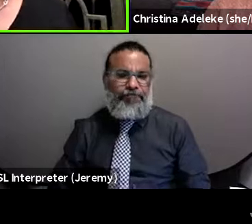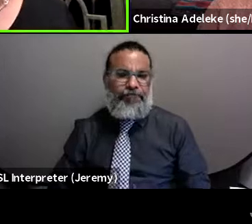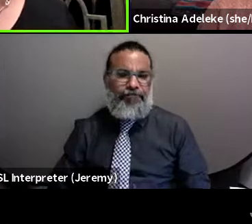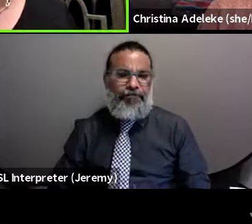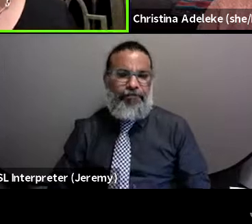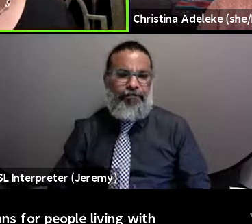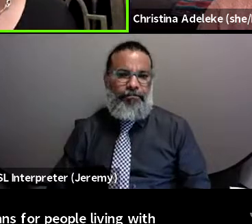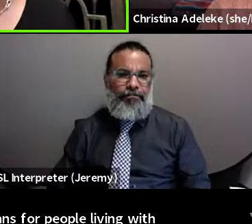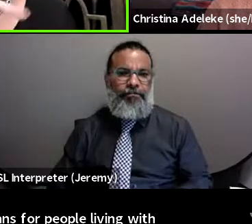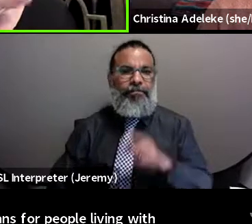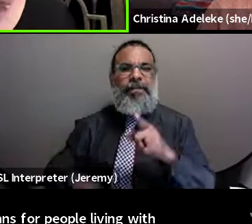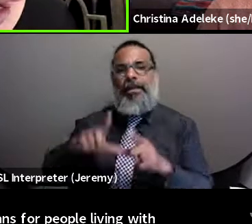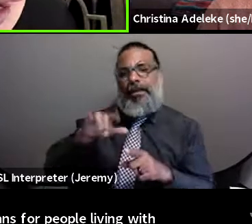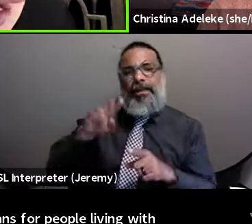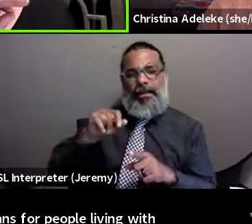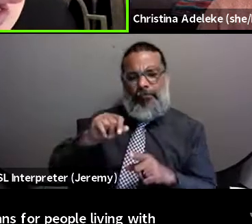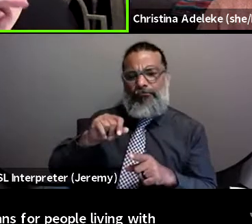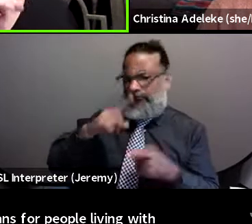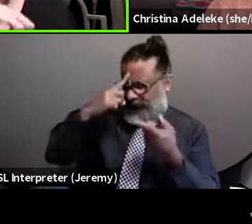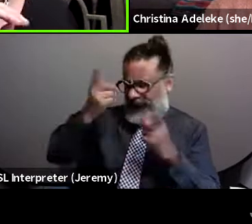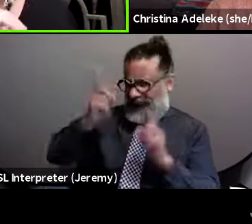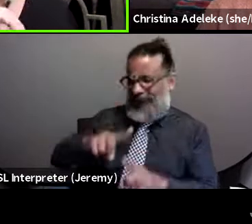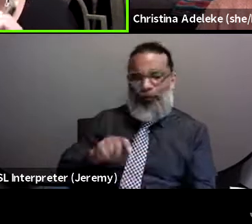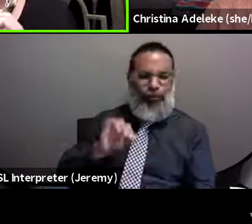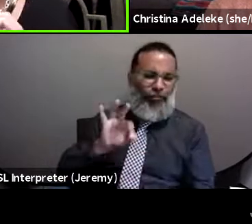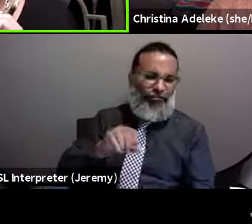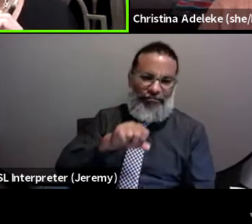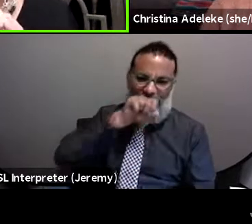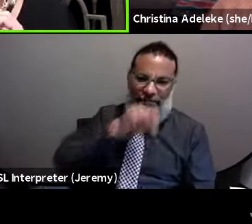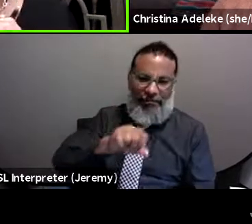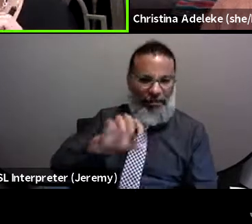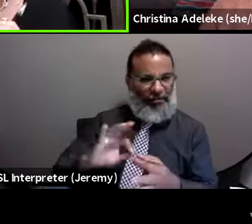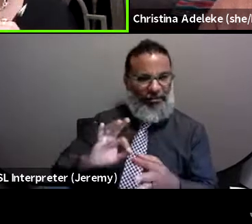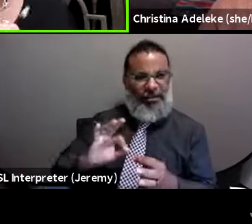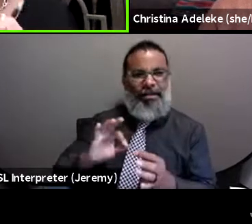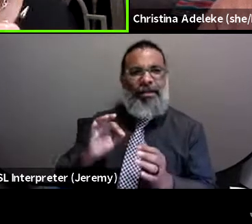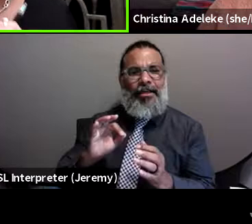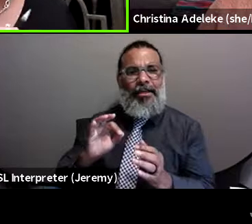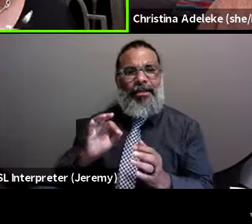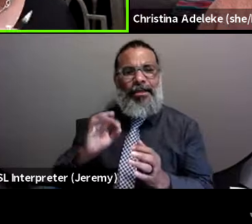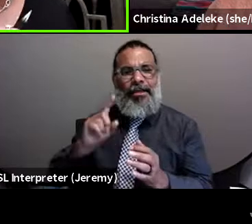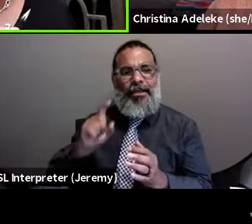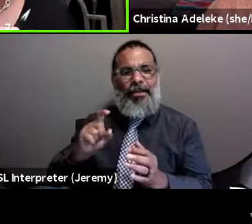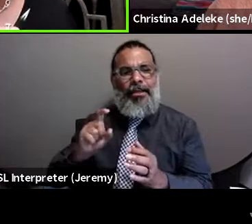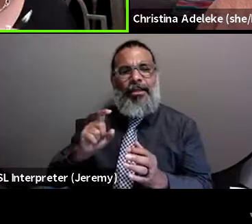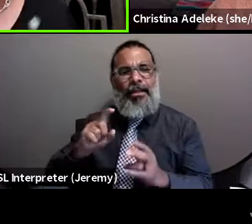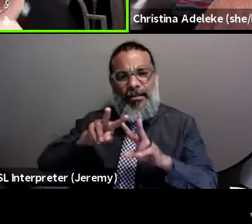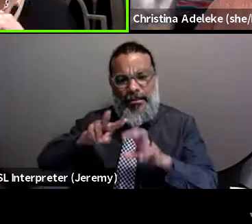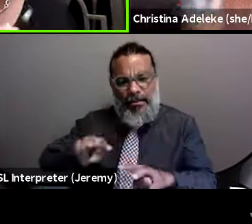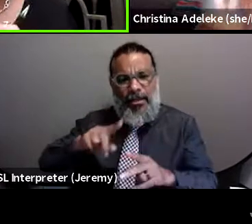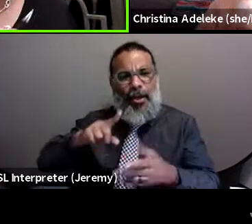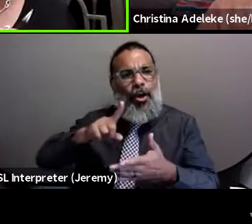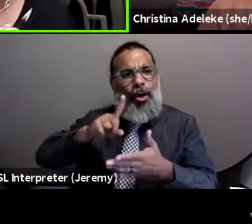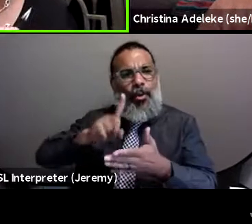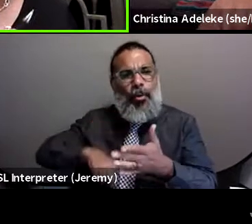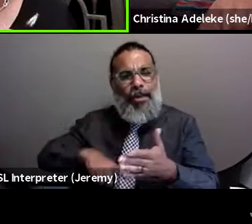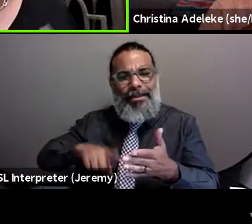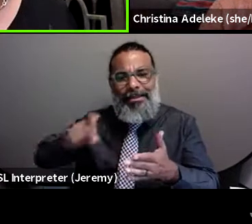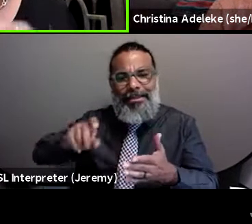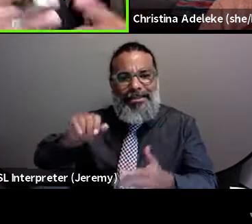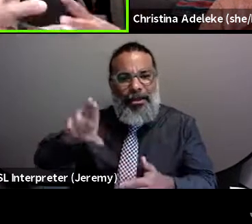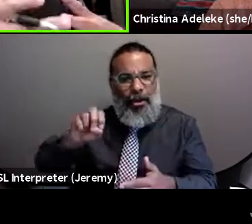And I absolutely love that. You know, you have to reassess what those needs are because they are changing and evolving.